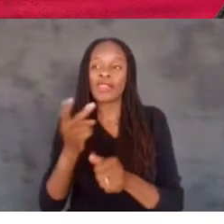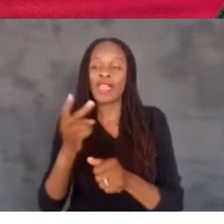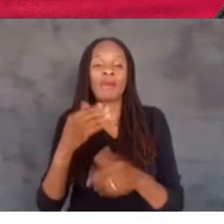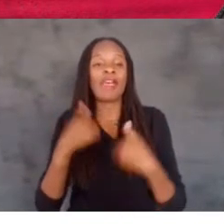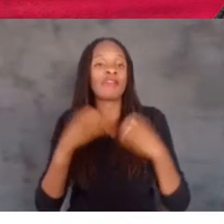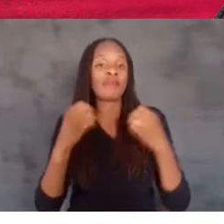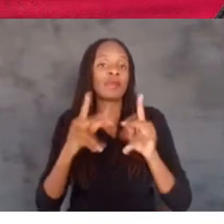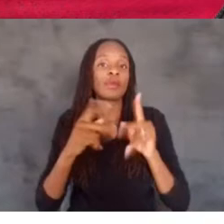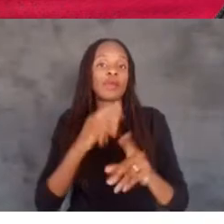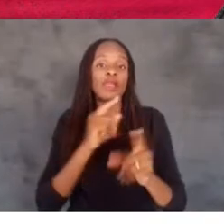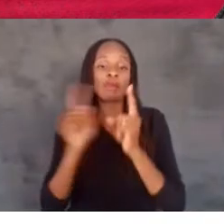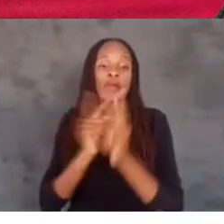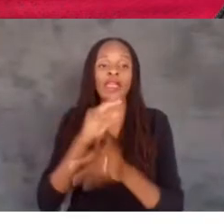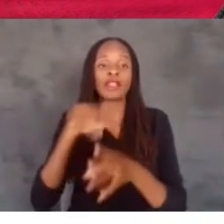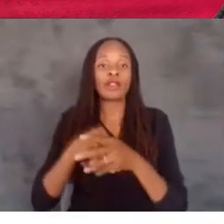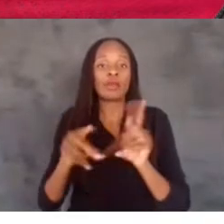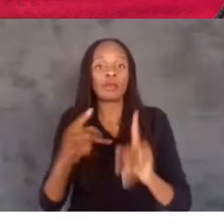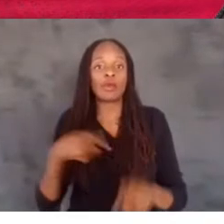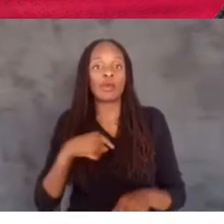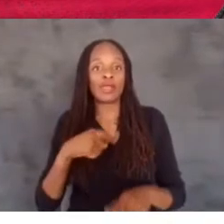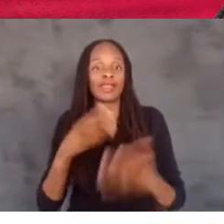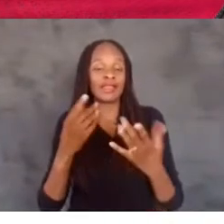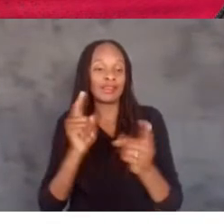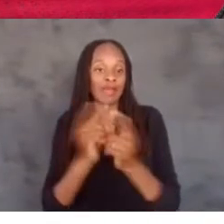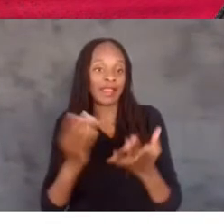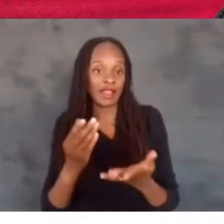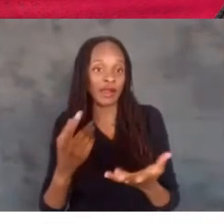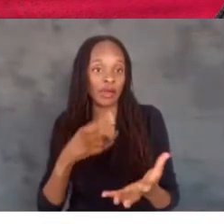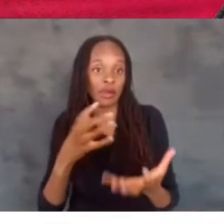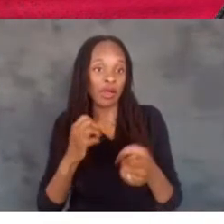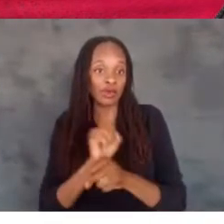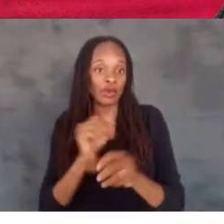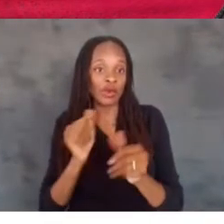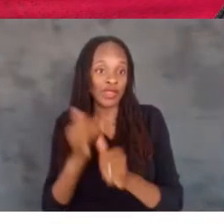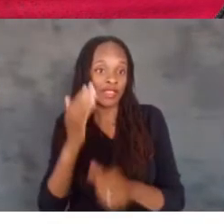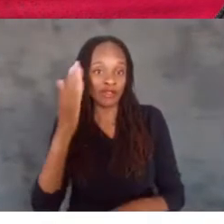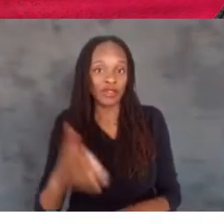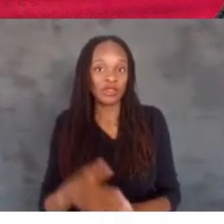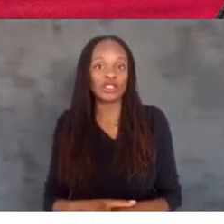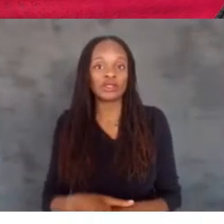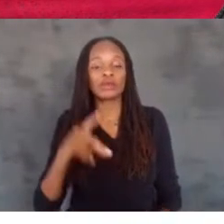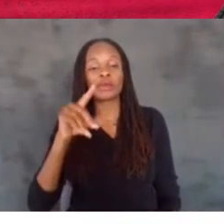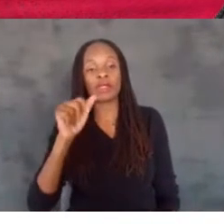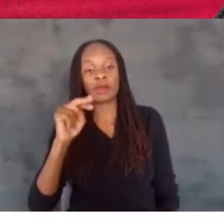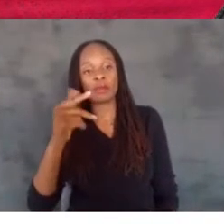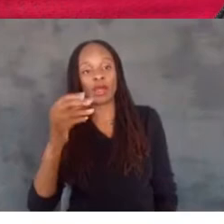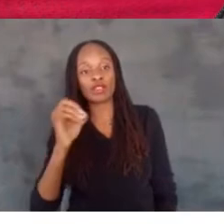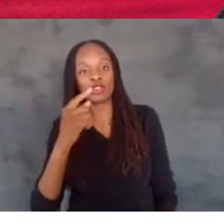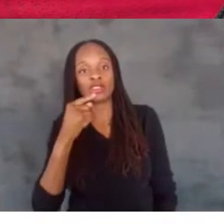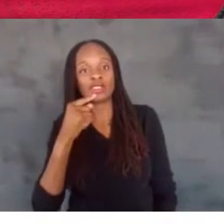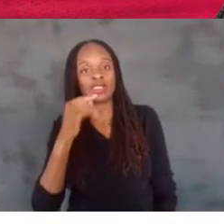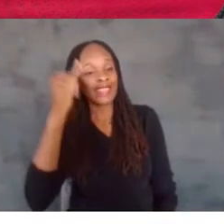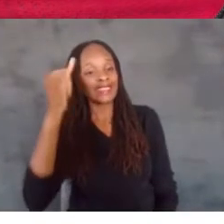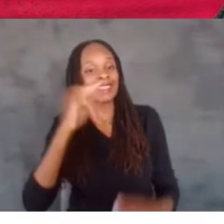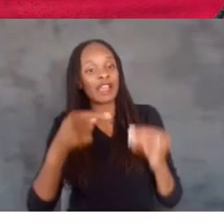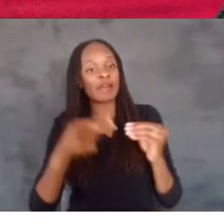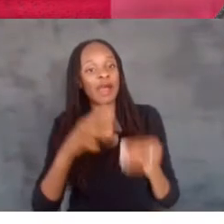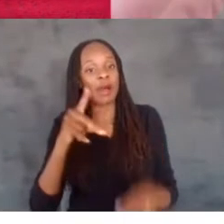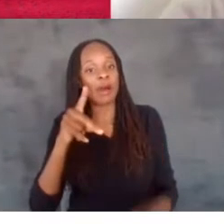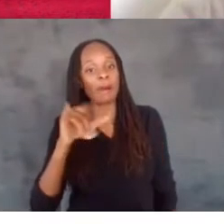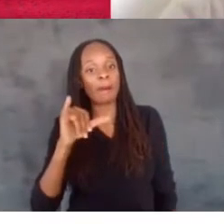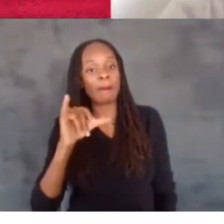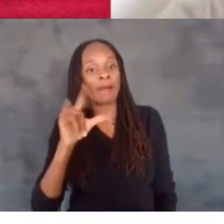including the folks here that we would love to work with in the future. Yeah. And and the idea of our pilot, like, is